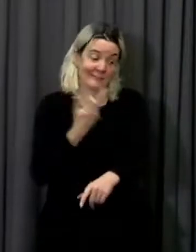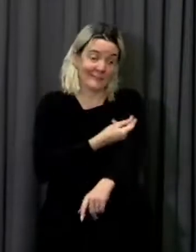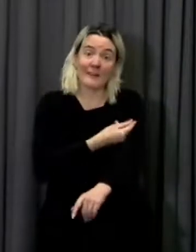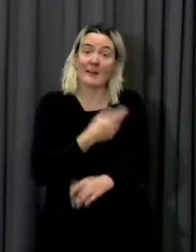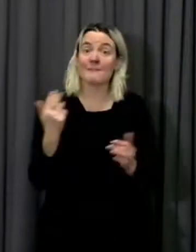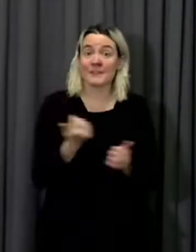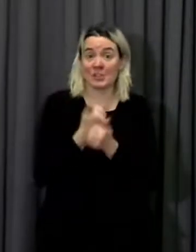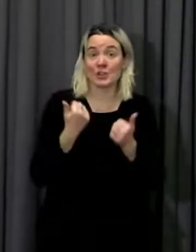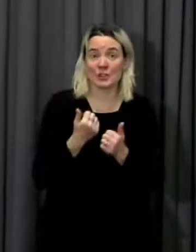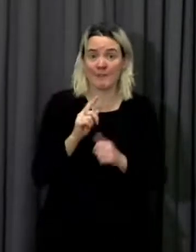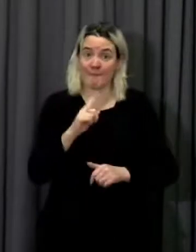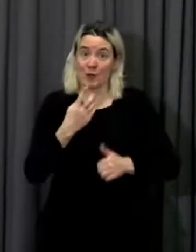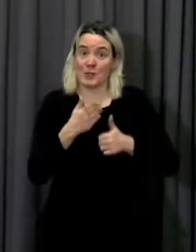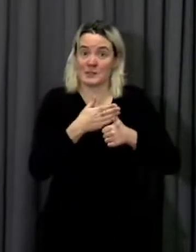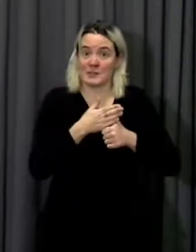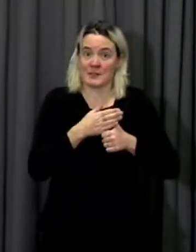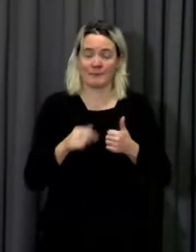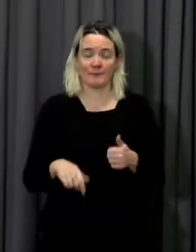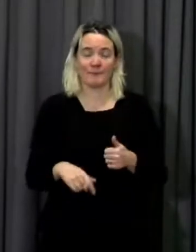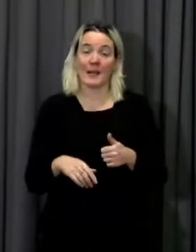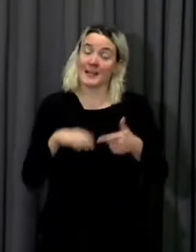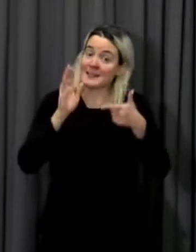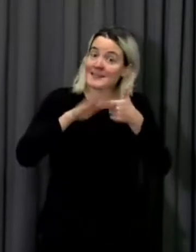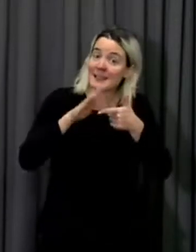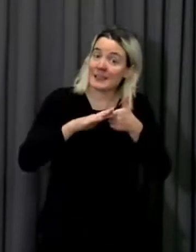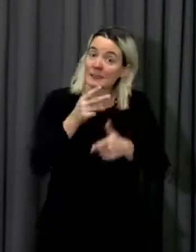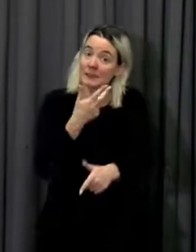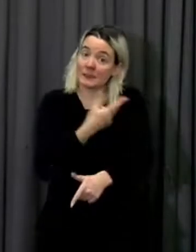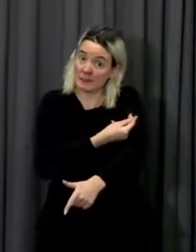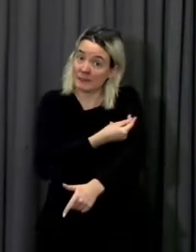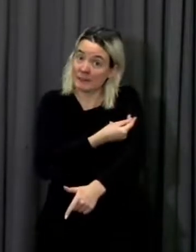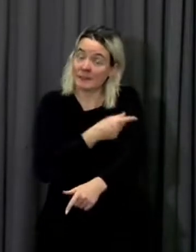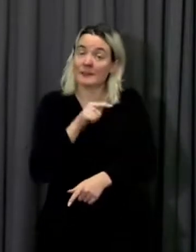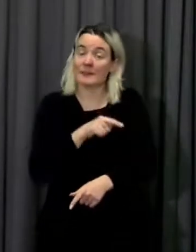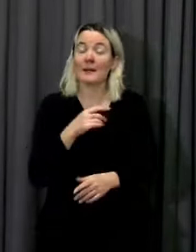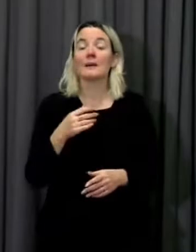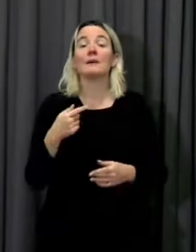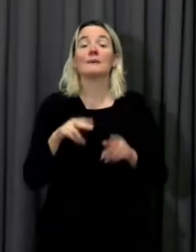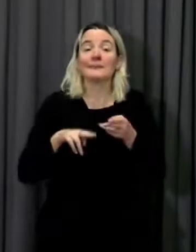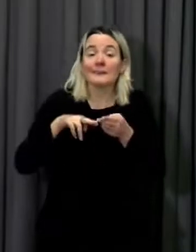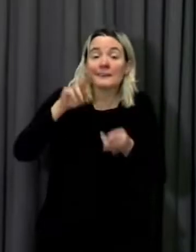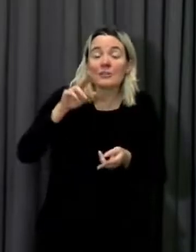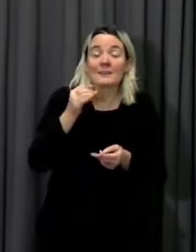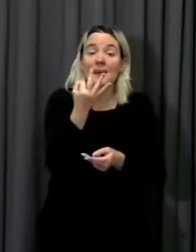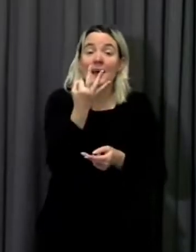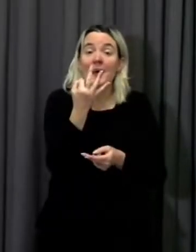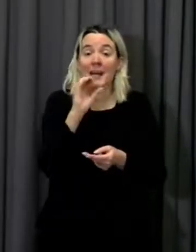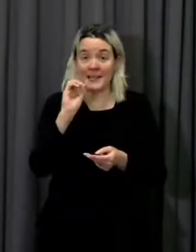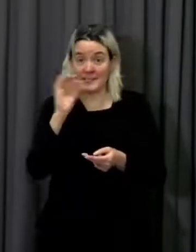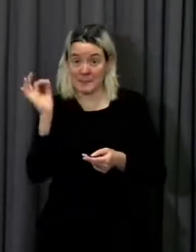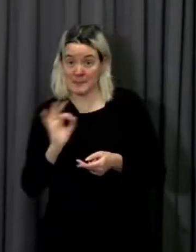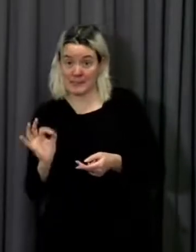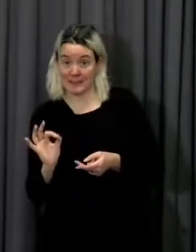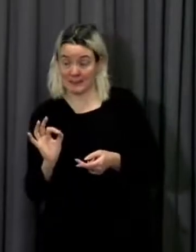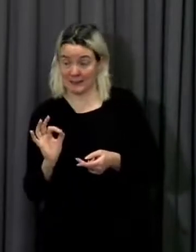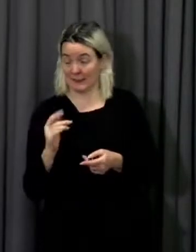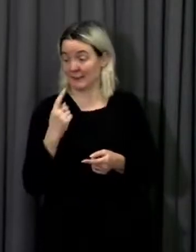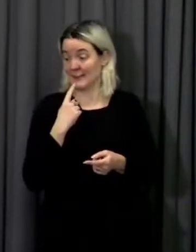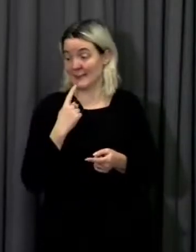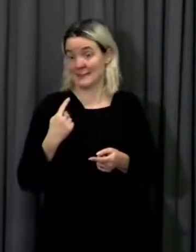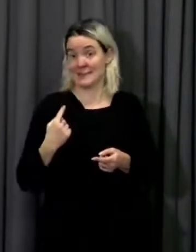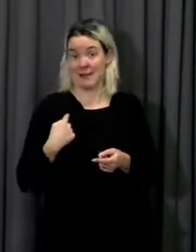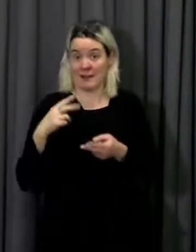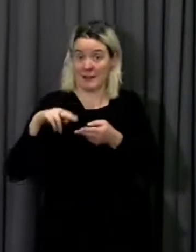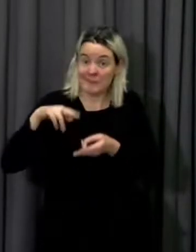starting to make progress now on second doses. There was an 80% increase in the number of people who had these yesterday.